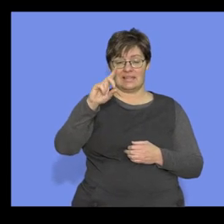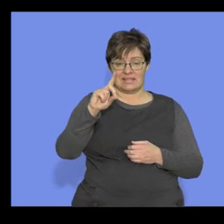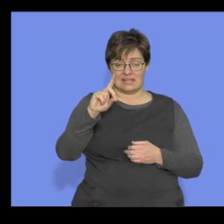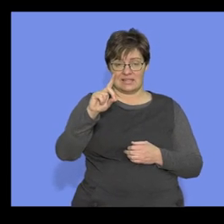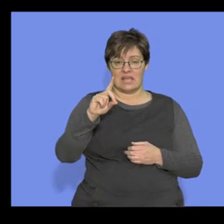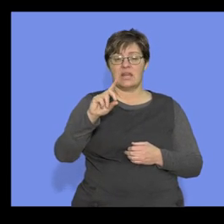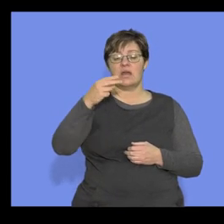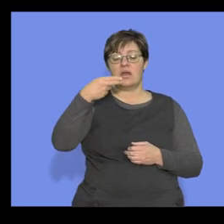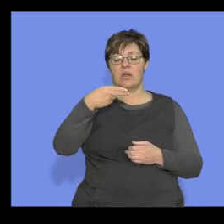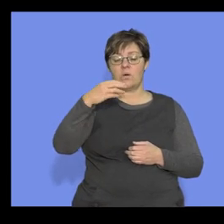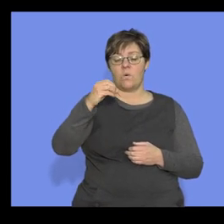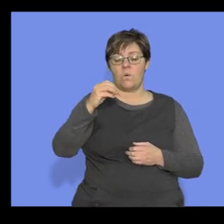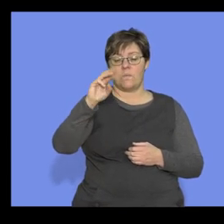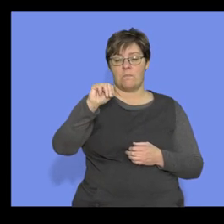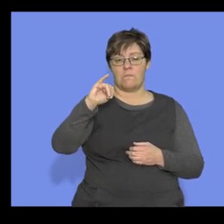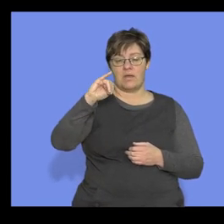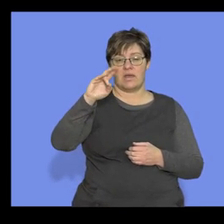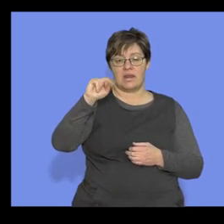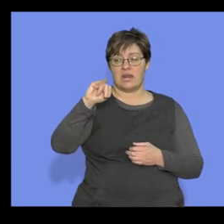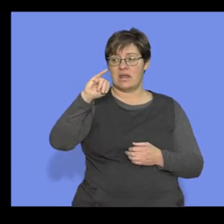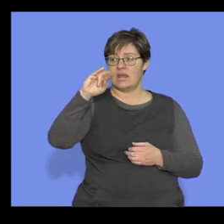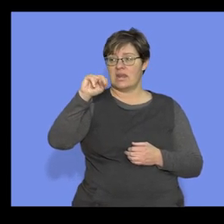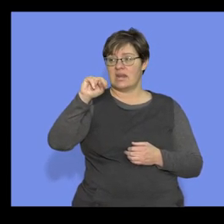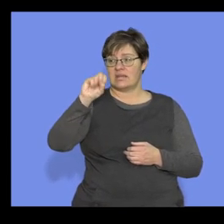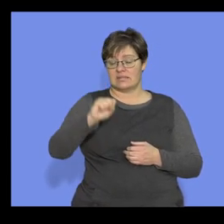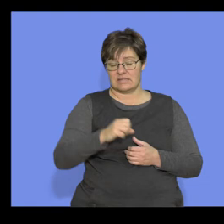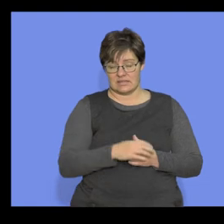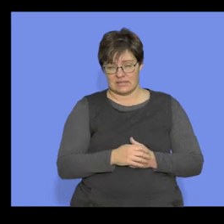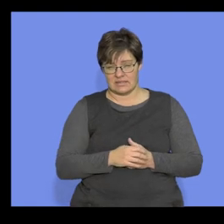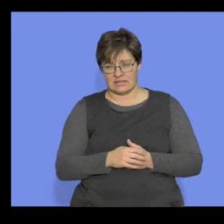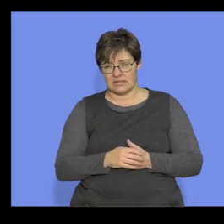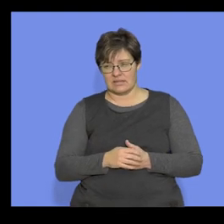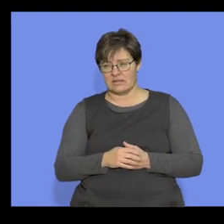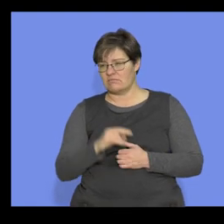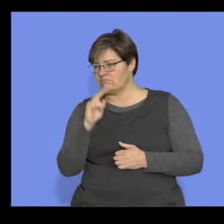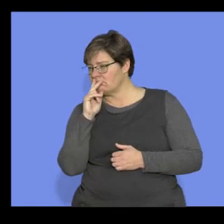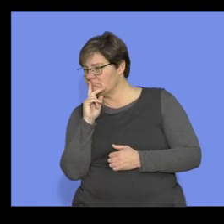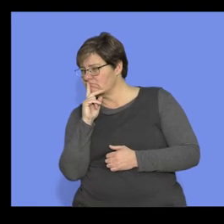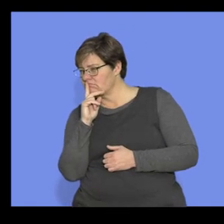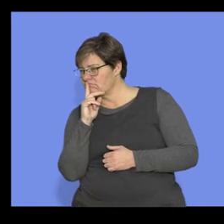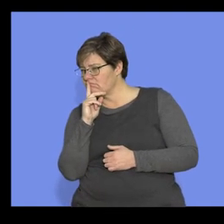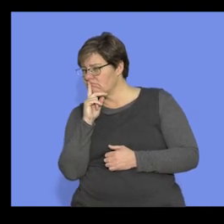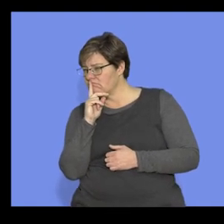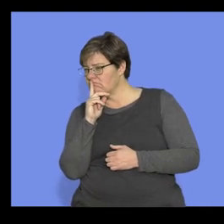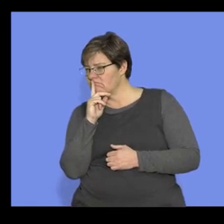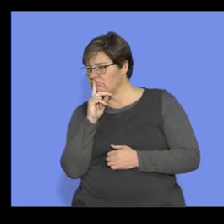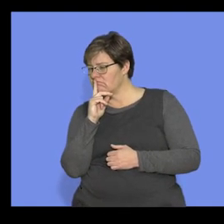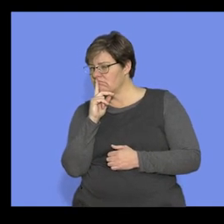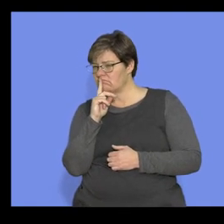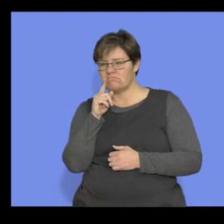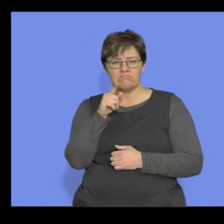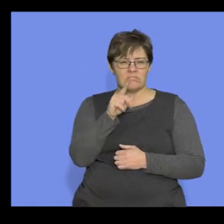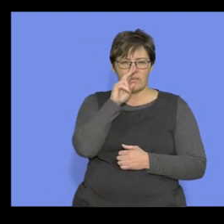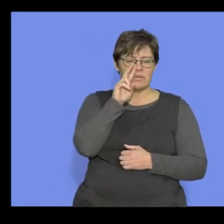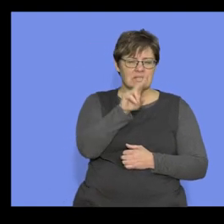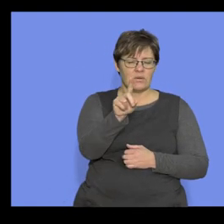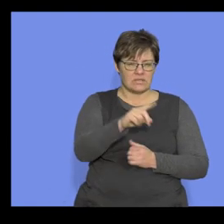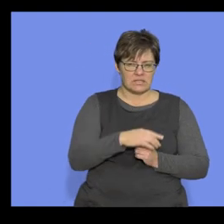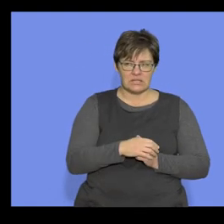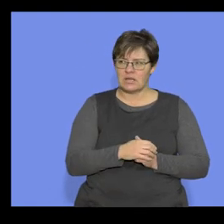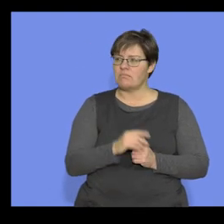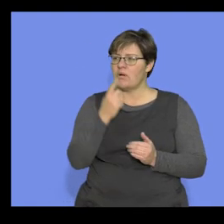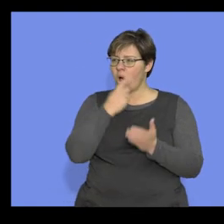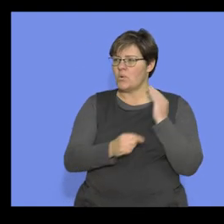and the hominins. Now if you have a look here, right, I'm looking at it again and if I look at what I can see,